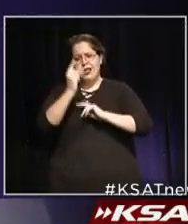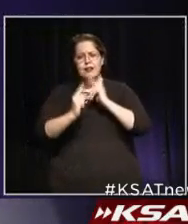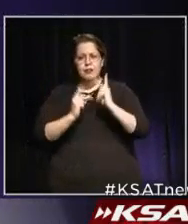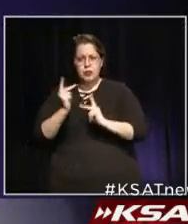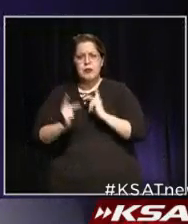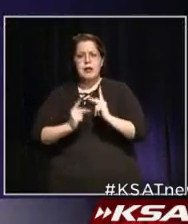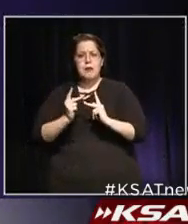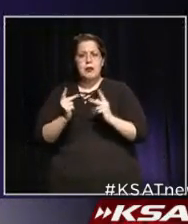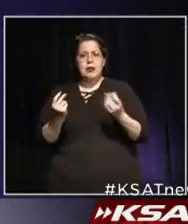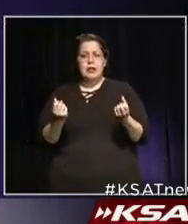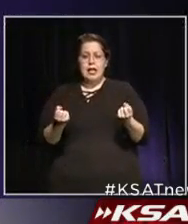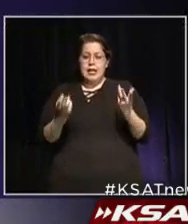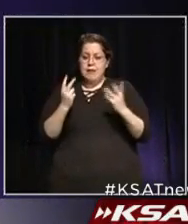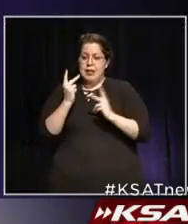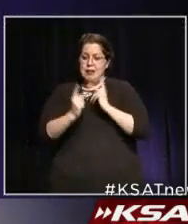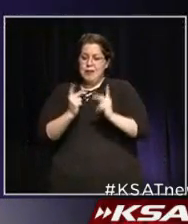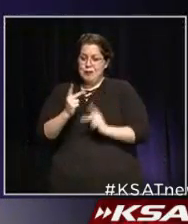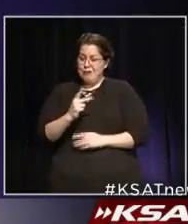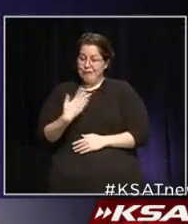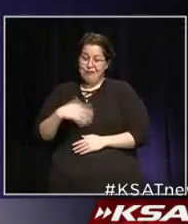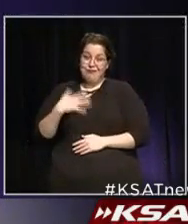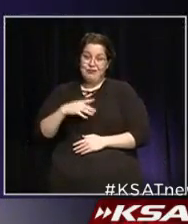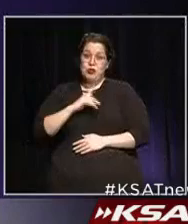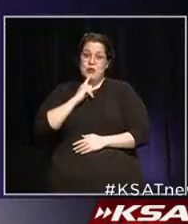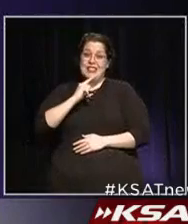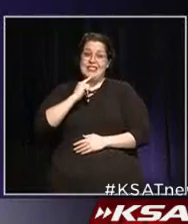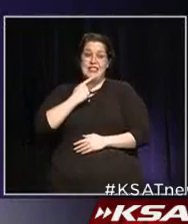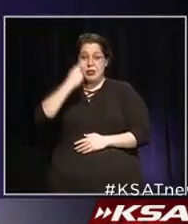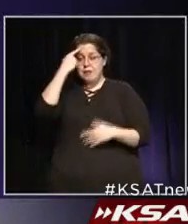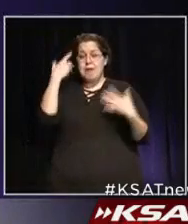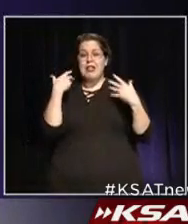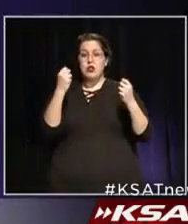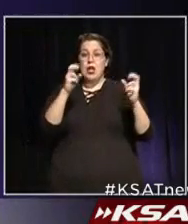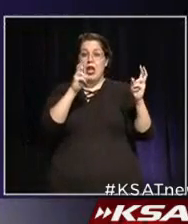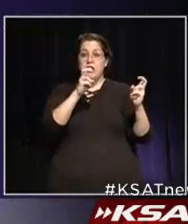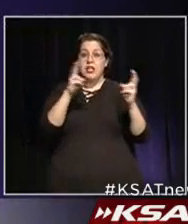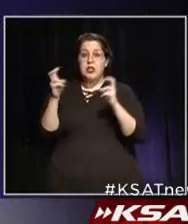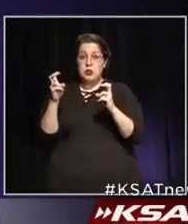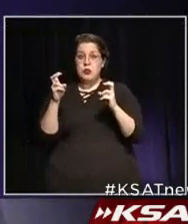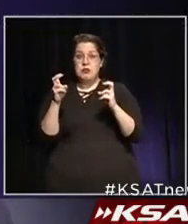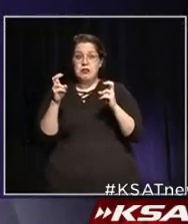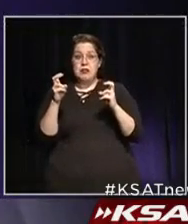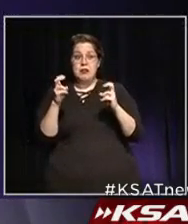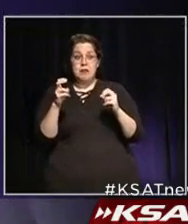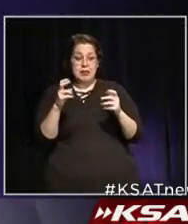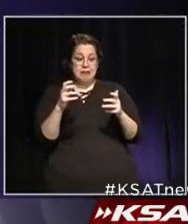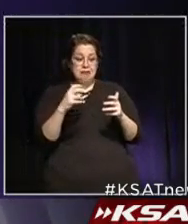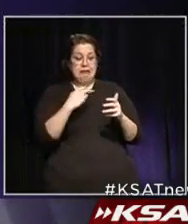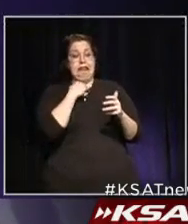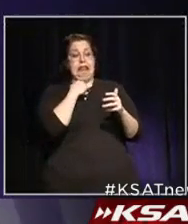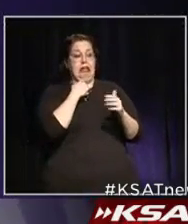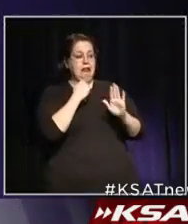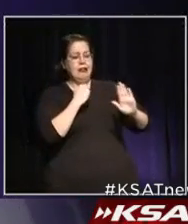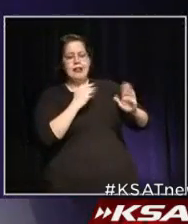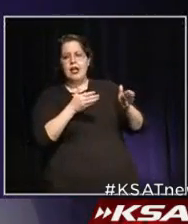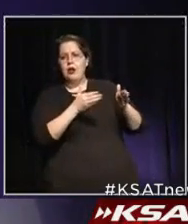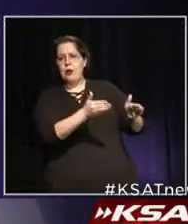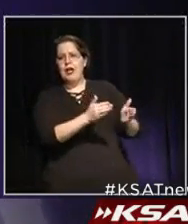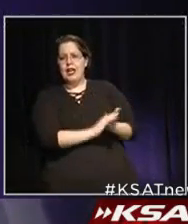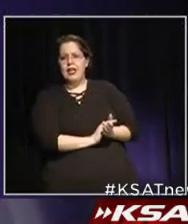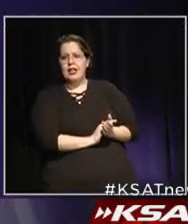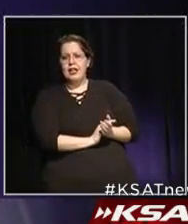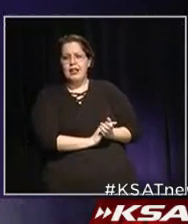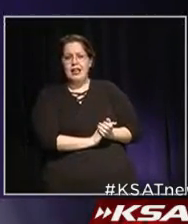many of them have really had some significant mental health issues being confined in the way they are, and just the fact that they